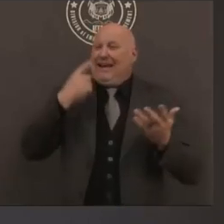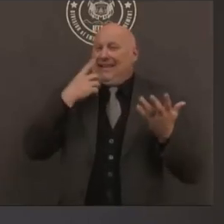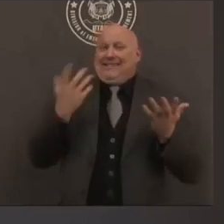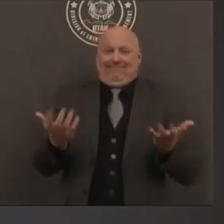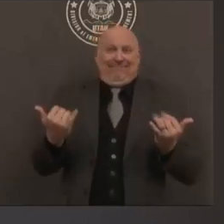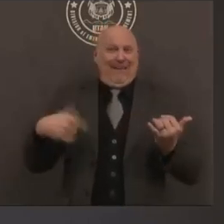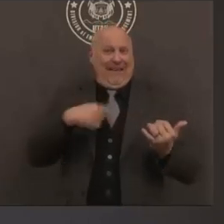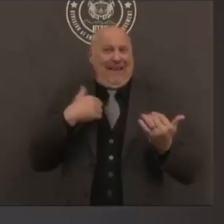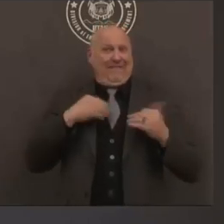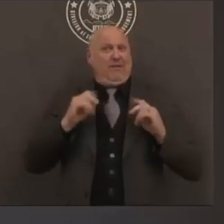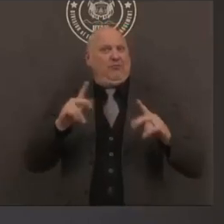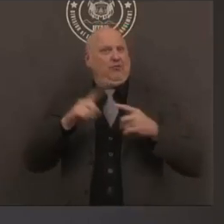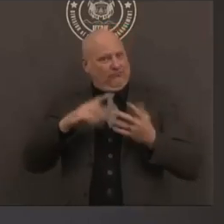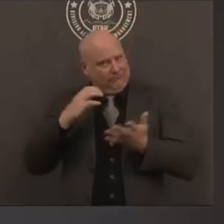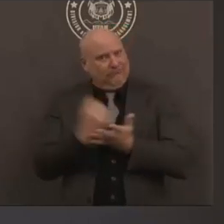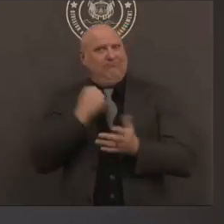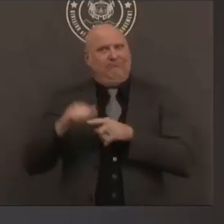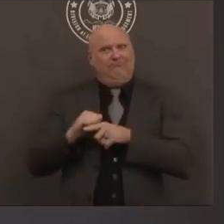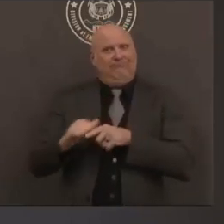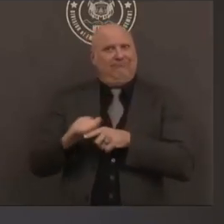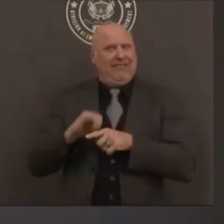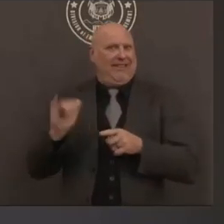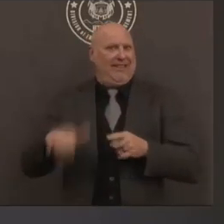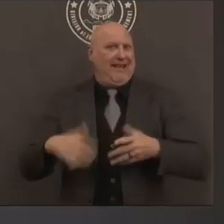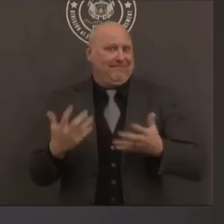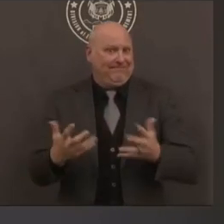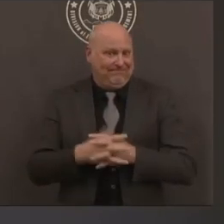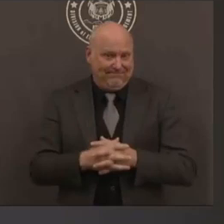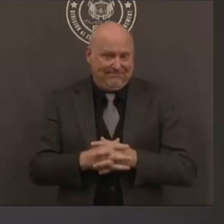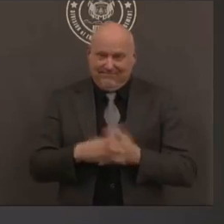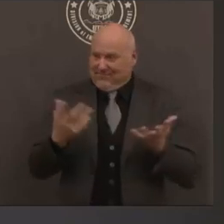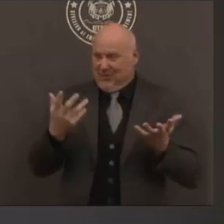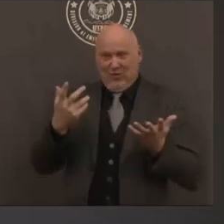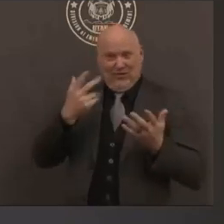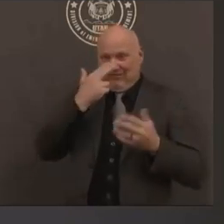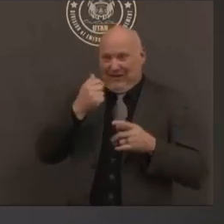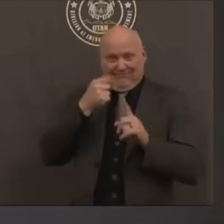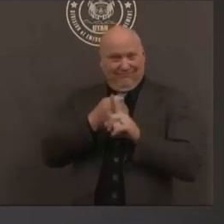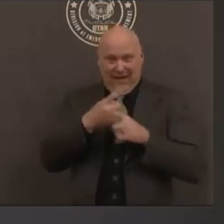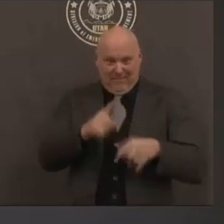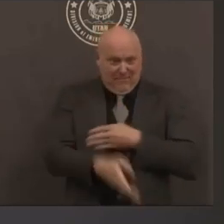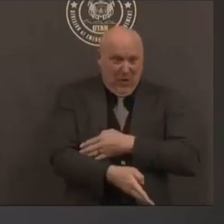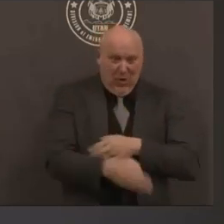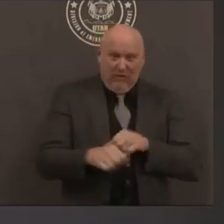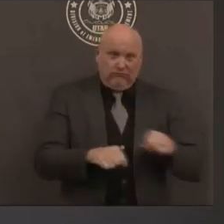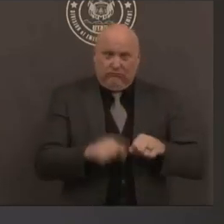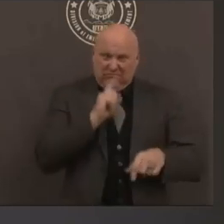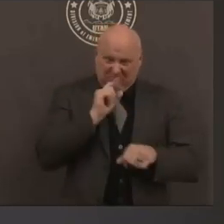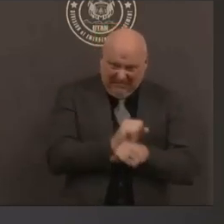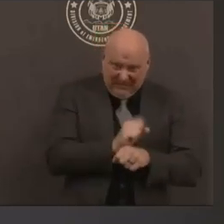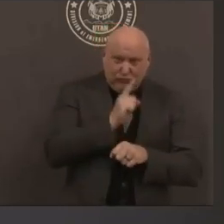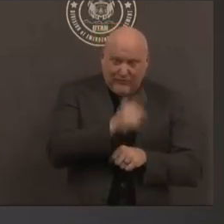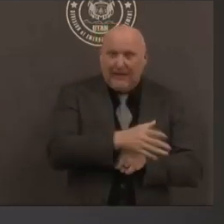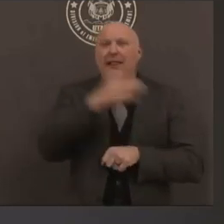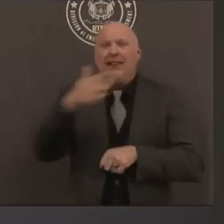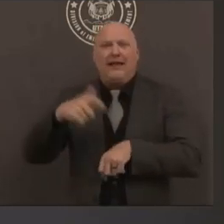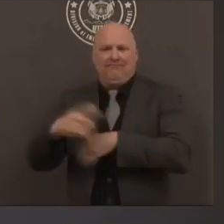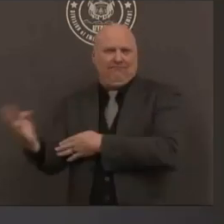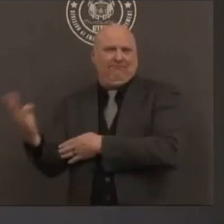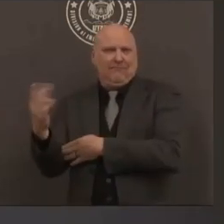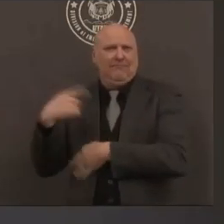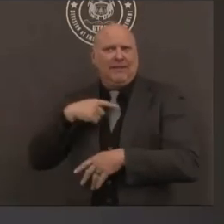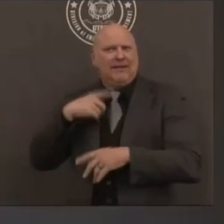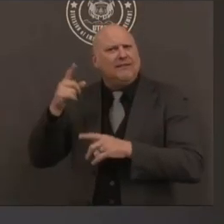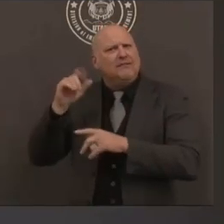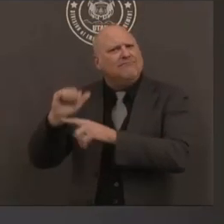great utah shakeout it's our annual earthquake drill we are inviting everyone across the state to be very creative with how you will